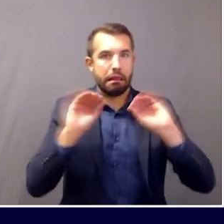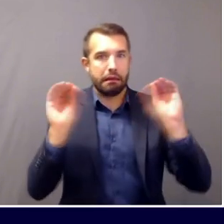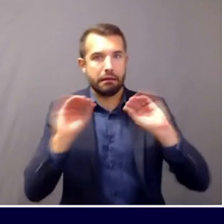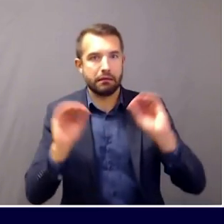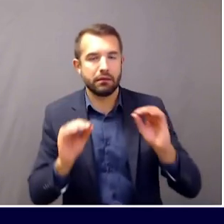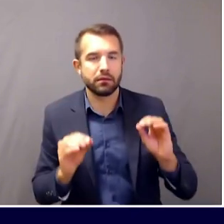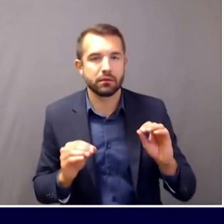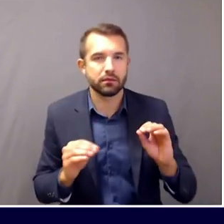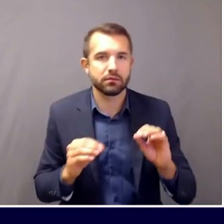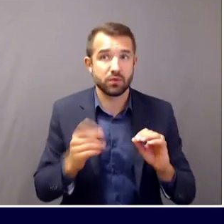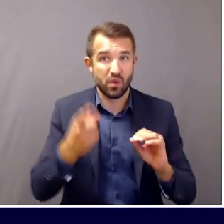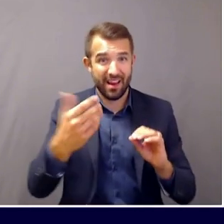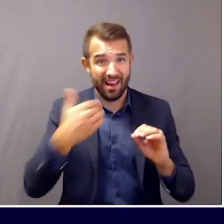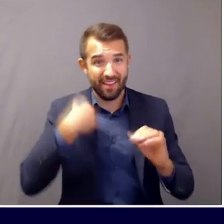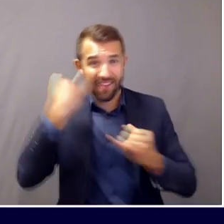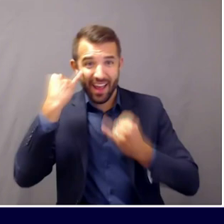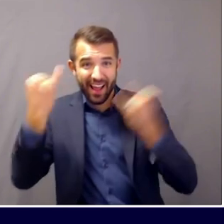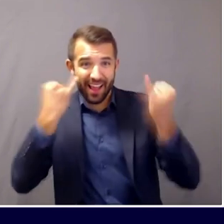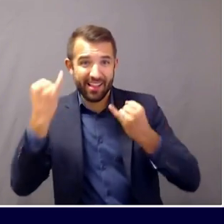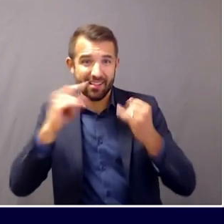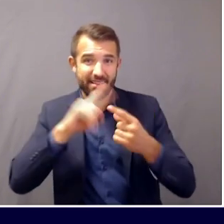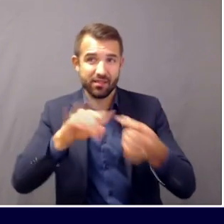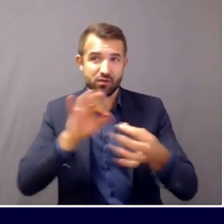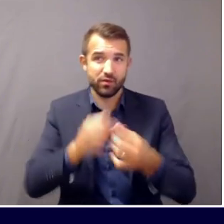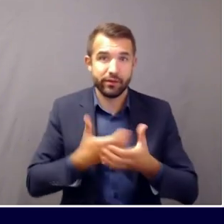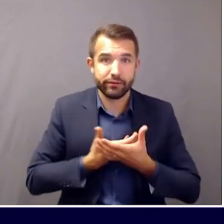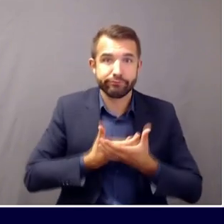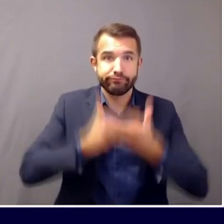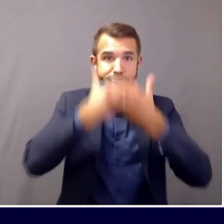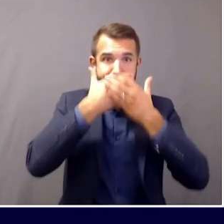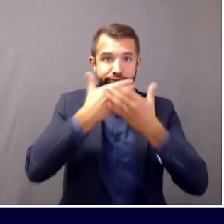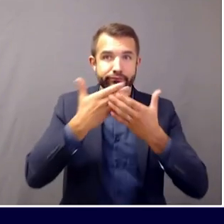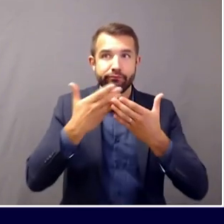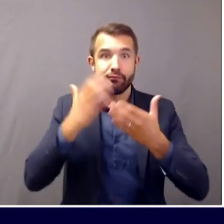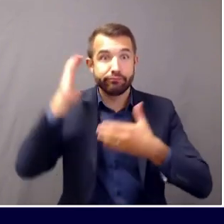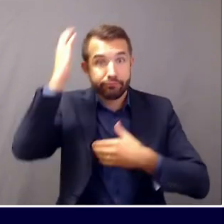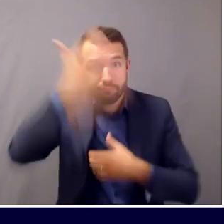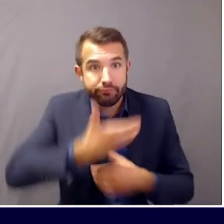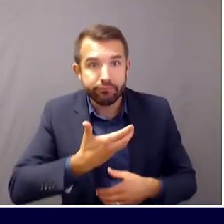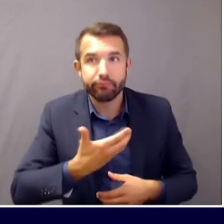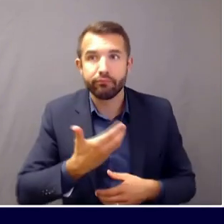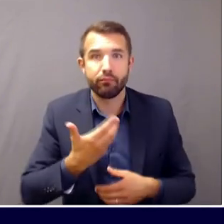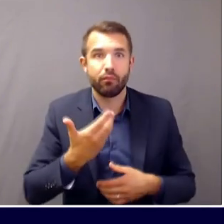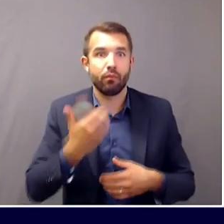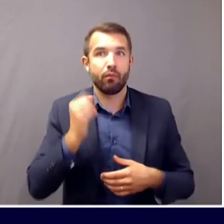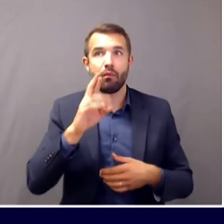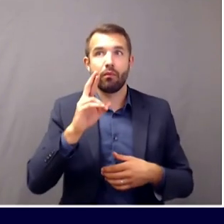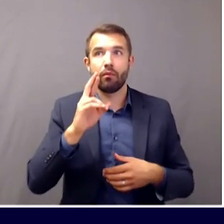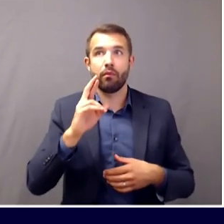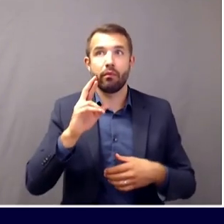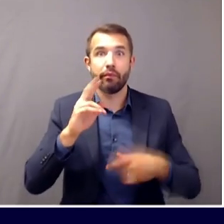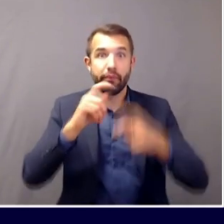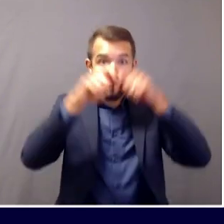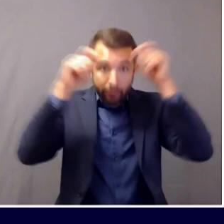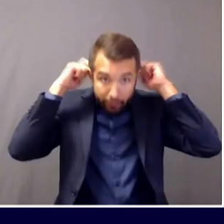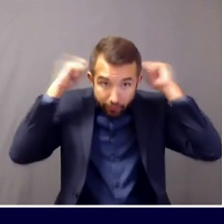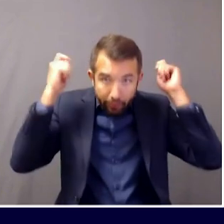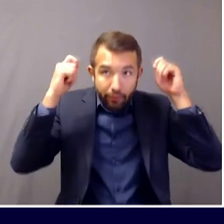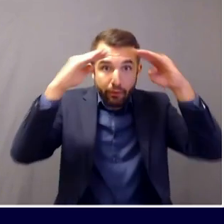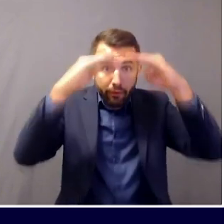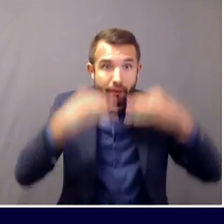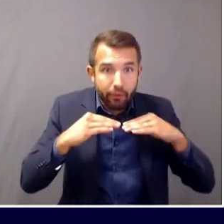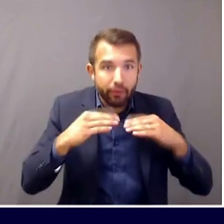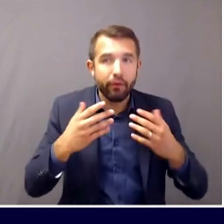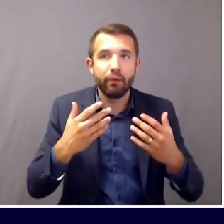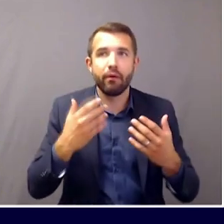of neck gaiters and face masks and bandanas and face shields? Yes. Okay. So here's the